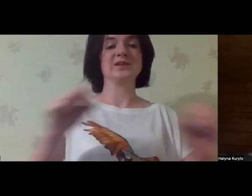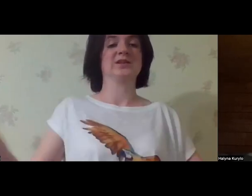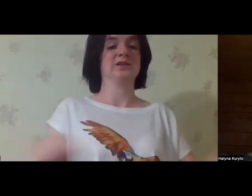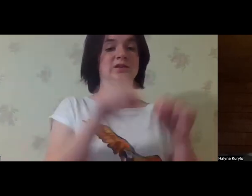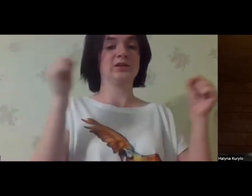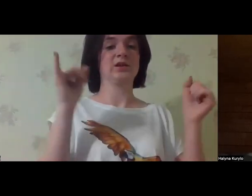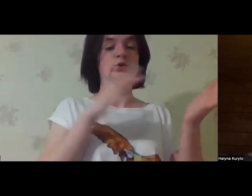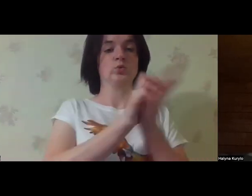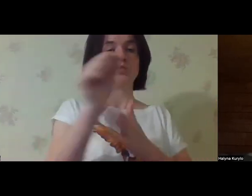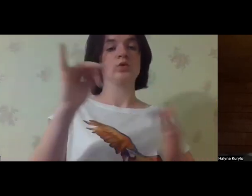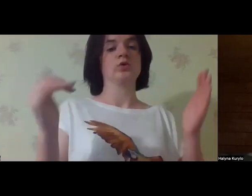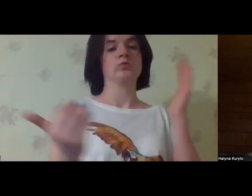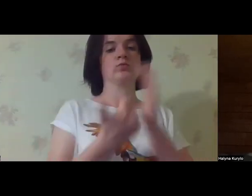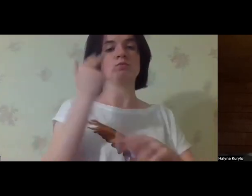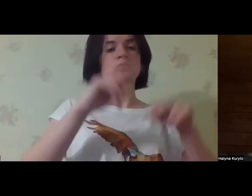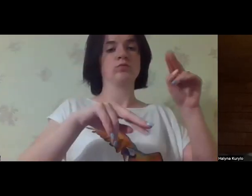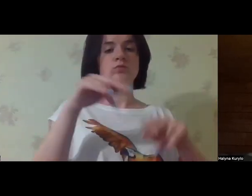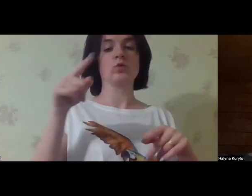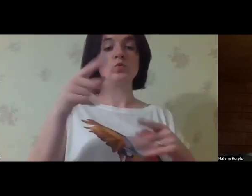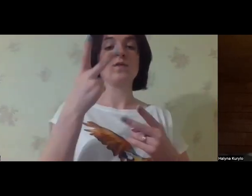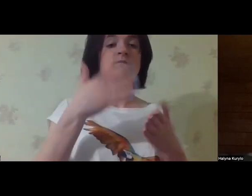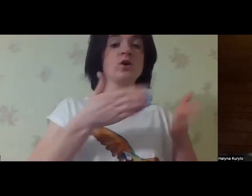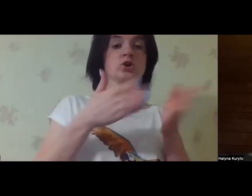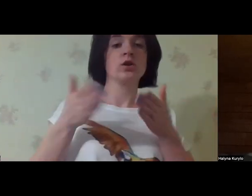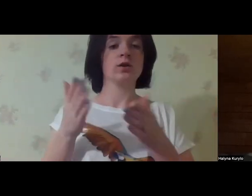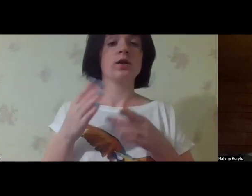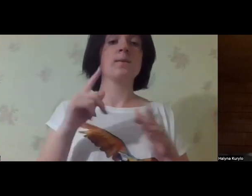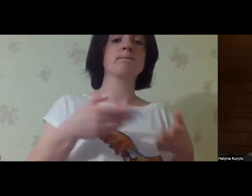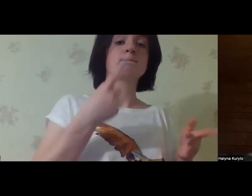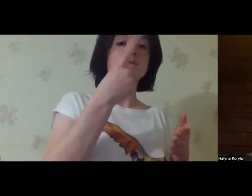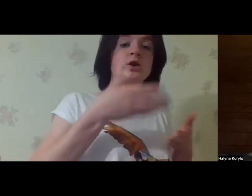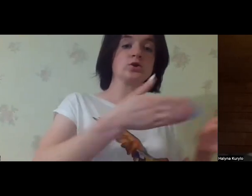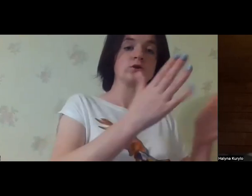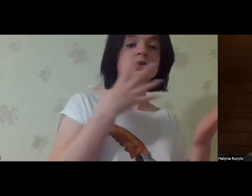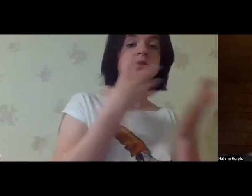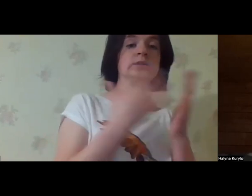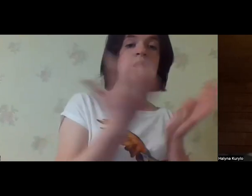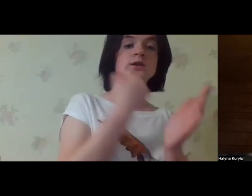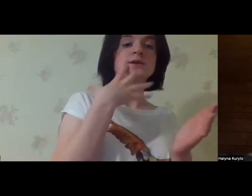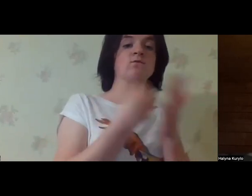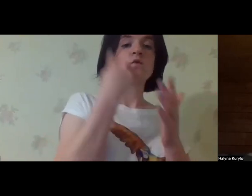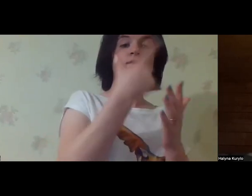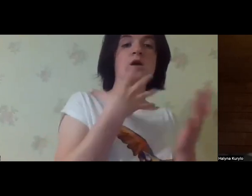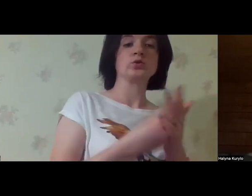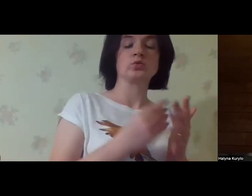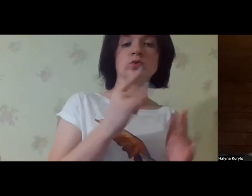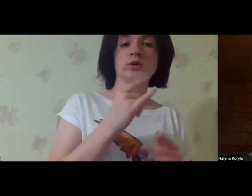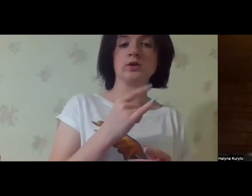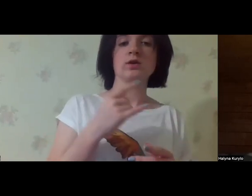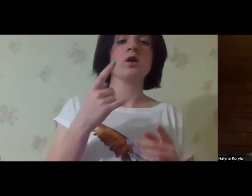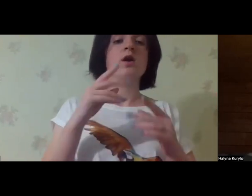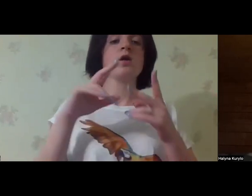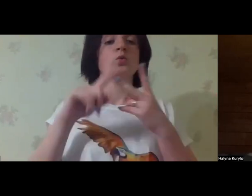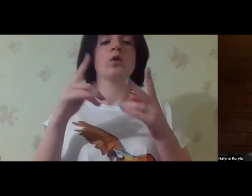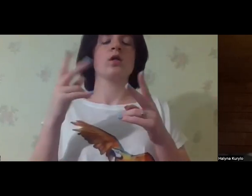utmost, to break this system and to build the new system. So, I have two roads today to find my old child, but I'm